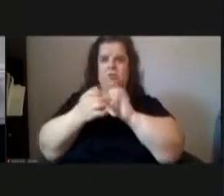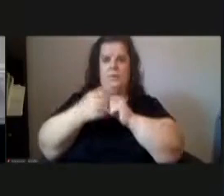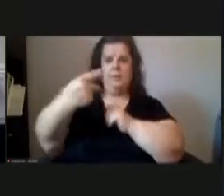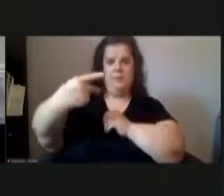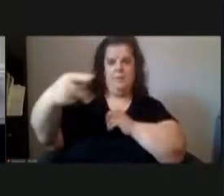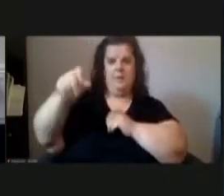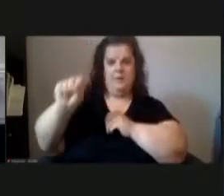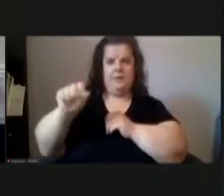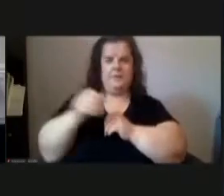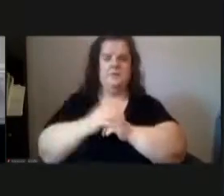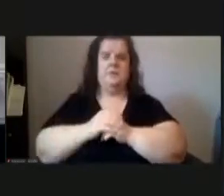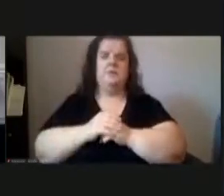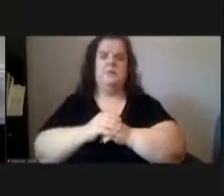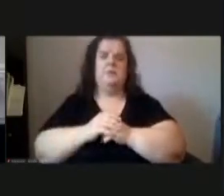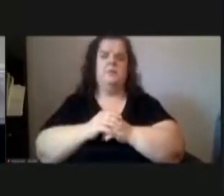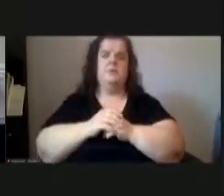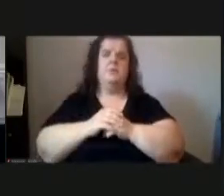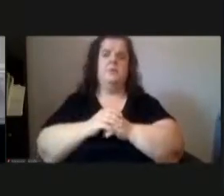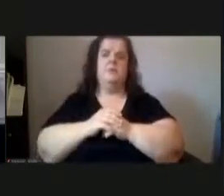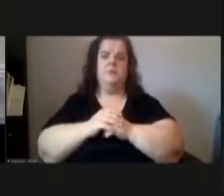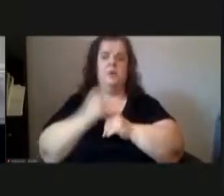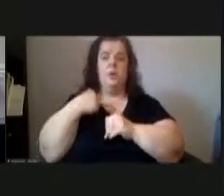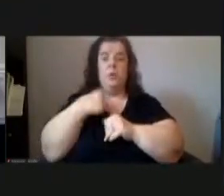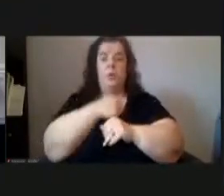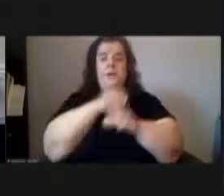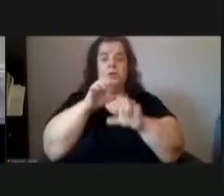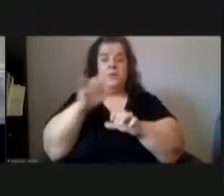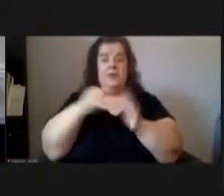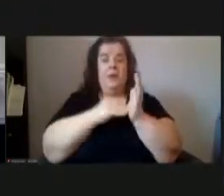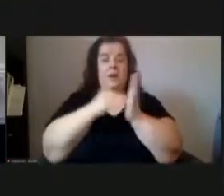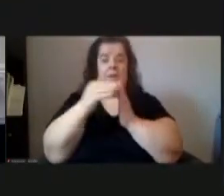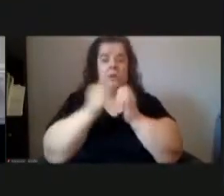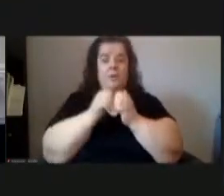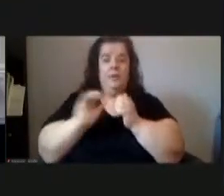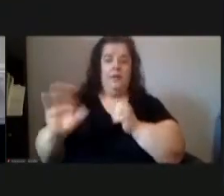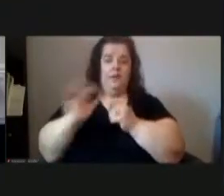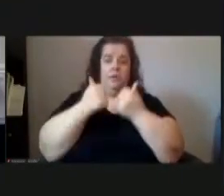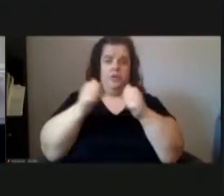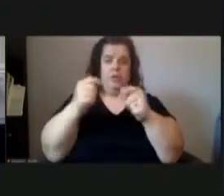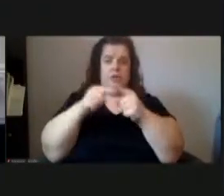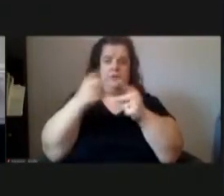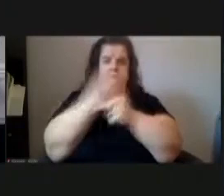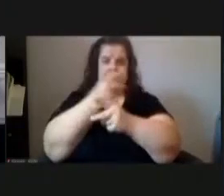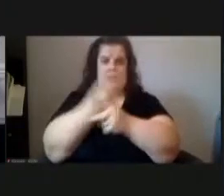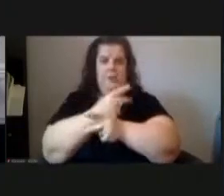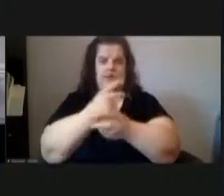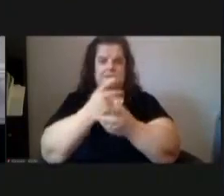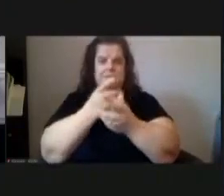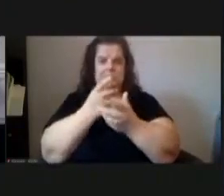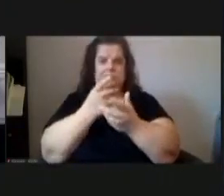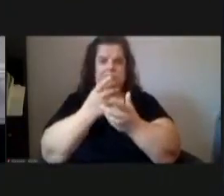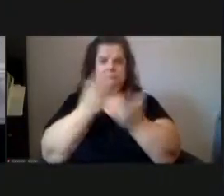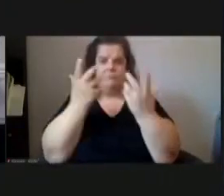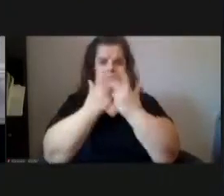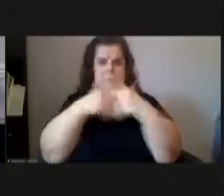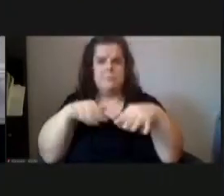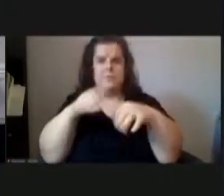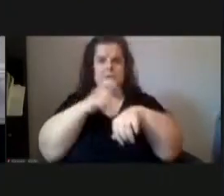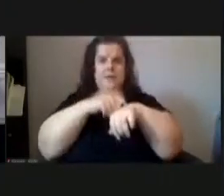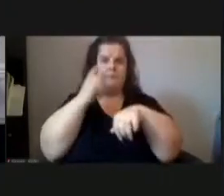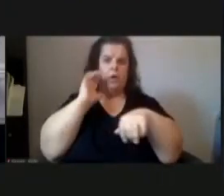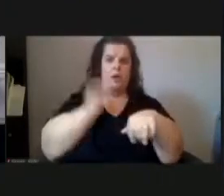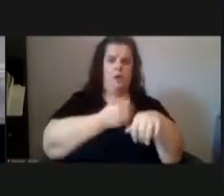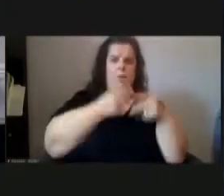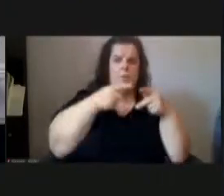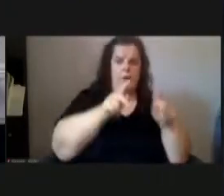um you know we do that constantly with them to try to figure out accommodating times um for both our permit requesters as well as